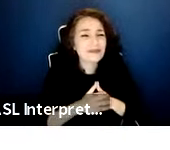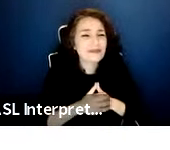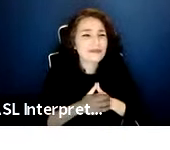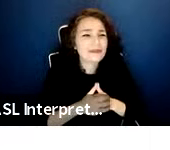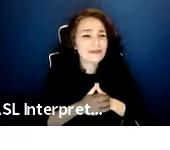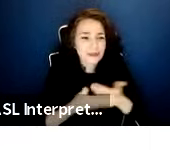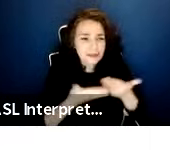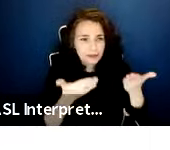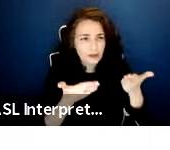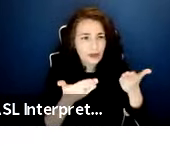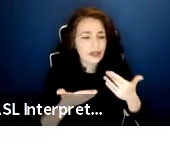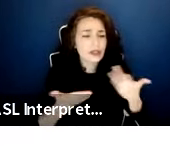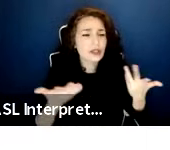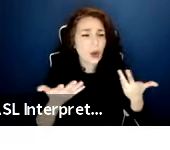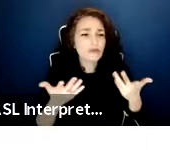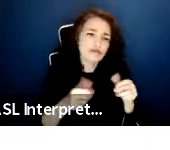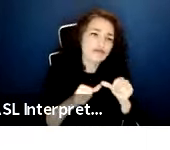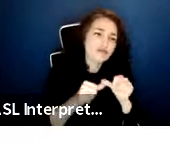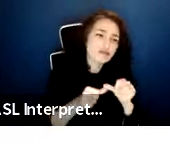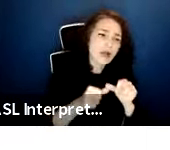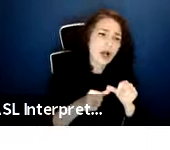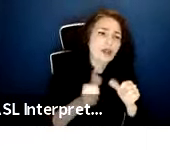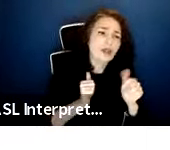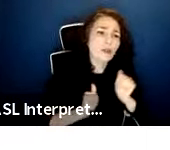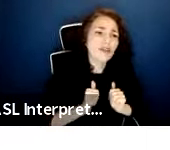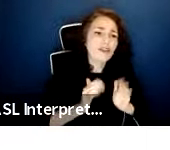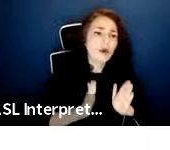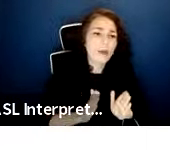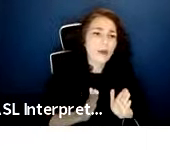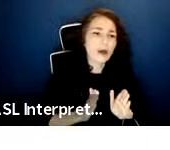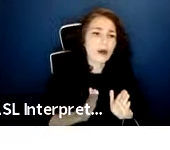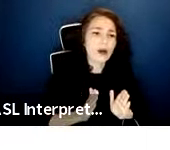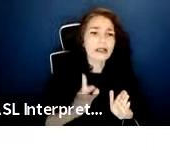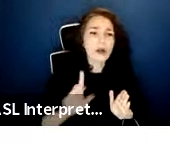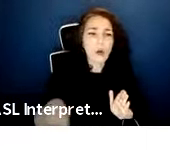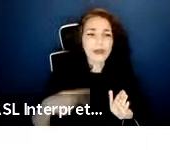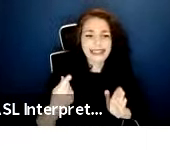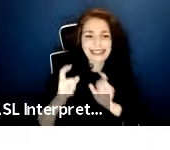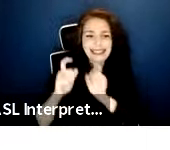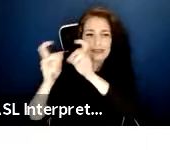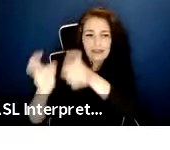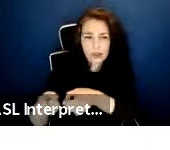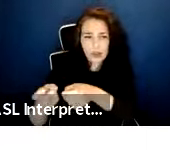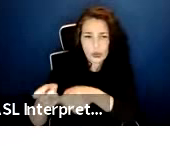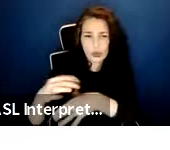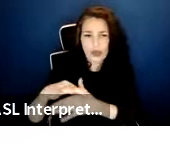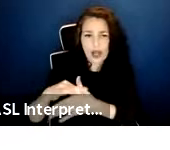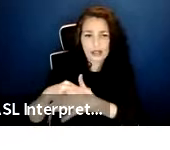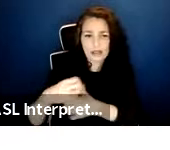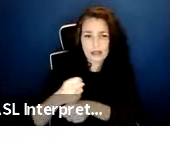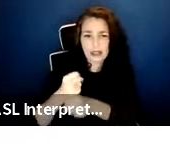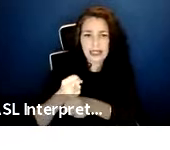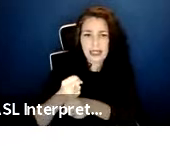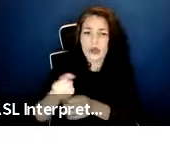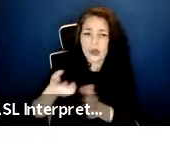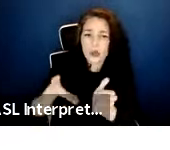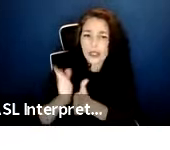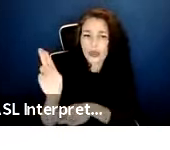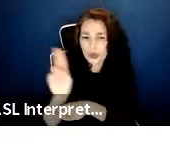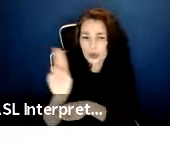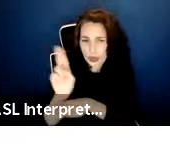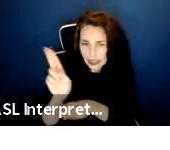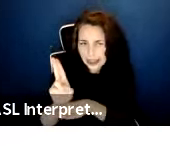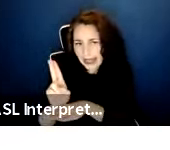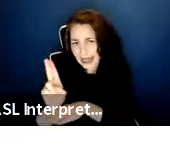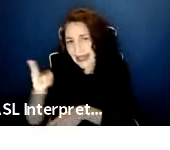I'm continuing on. The performer is only granting you as the content creator the right to use their name and likeness and performance in those limited